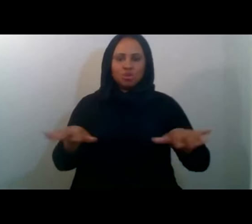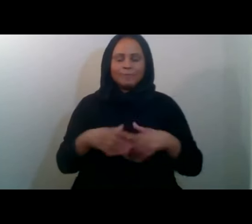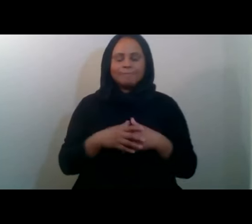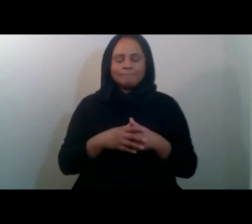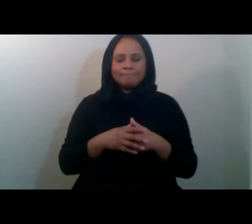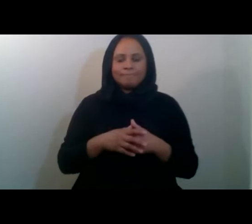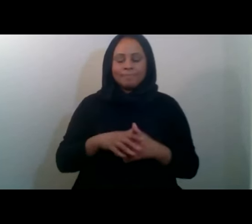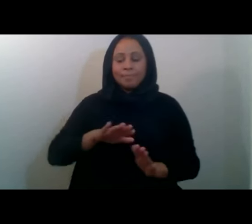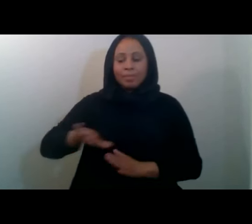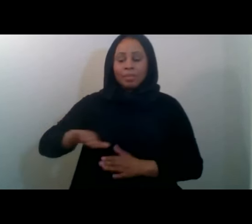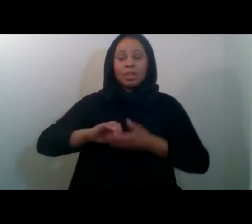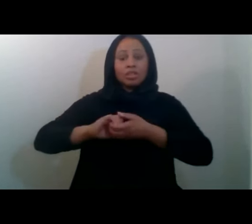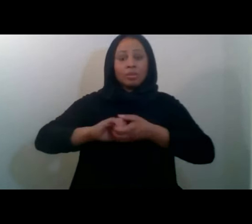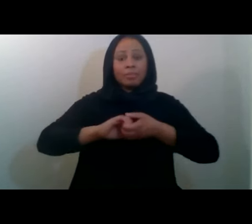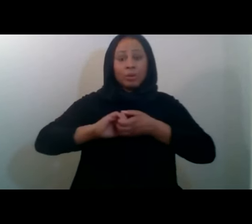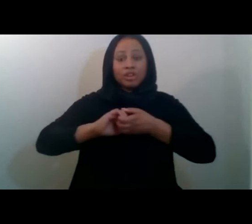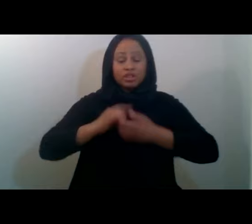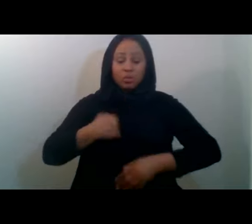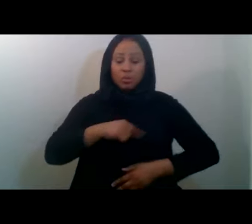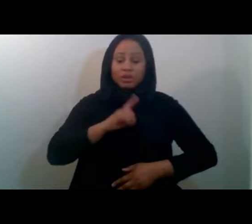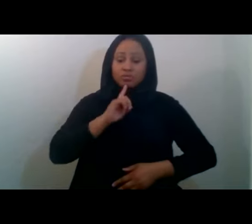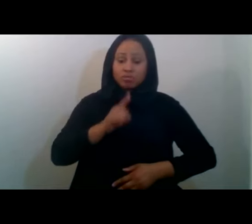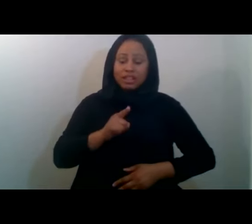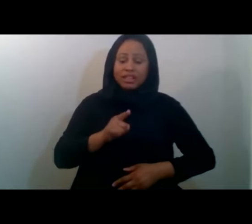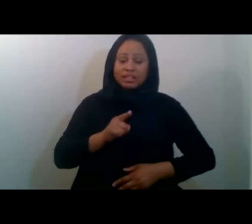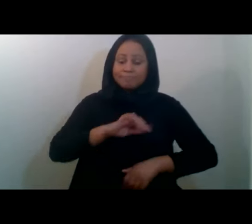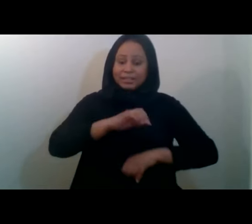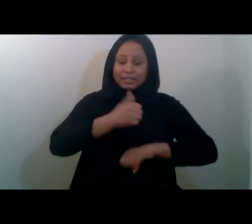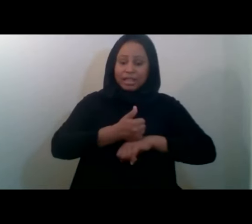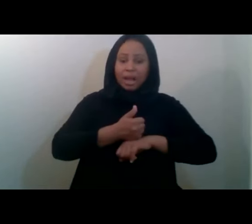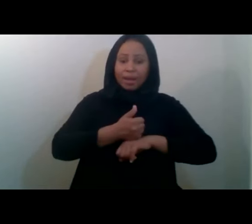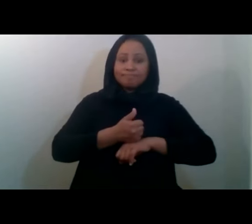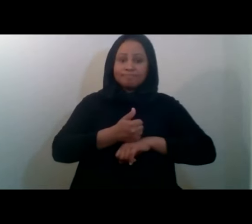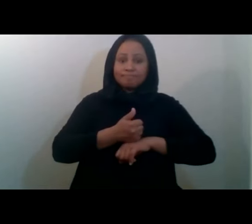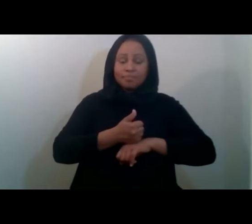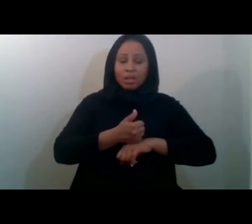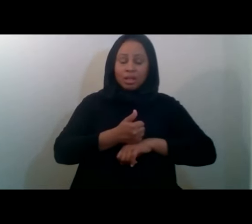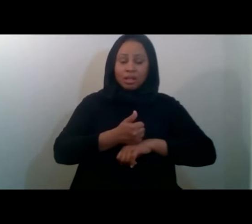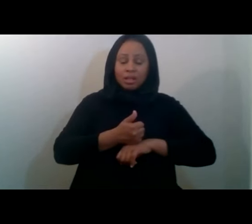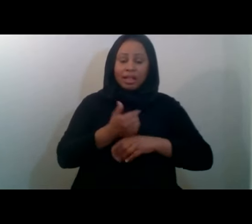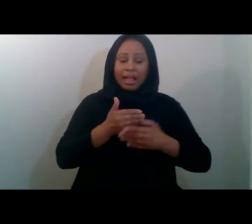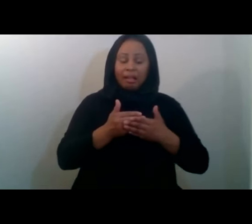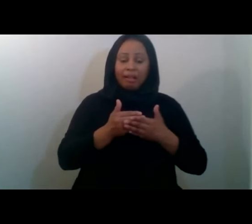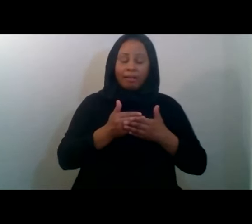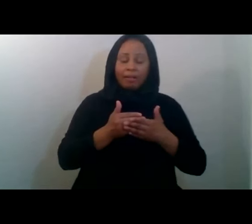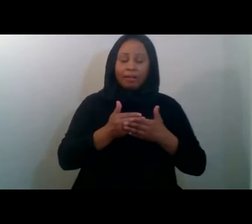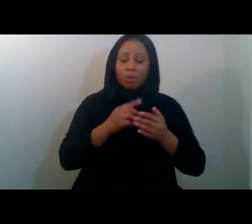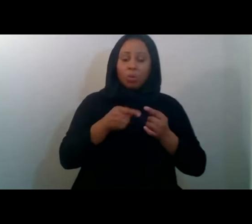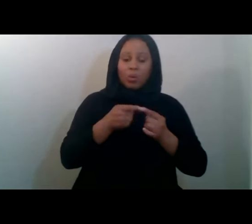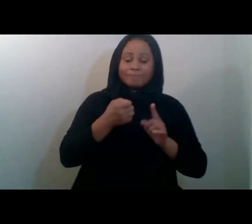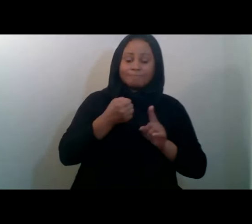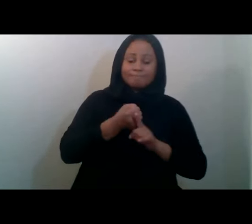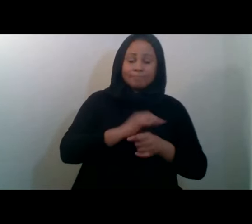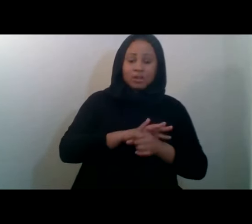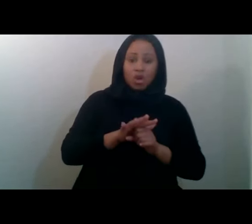really come into as well, not just with the COVID crisis, but before that, is to align our